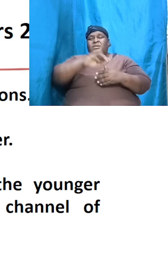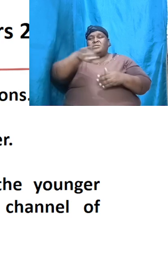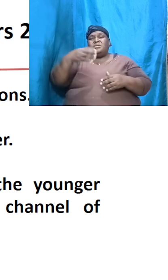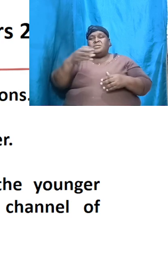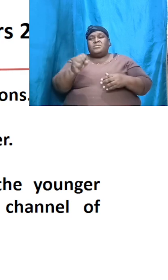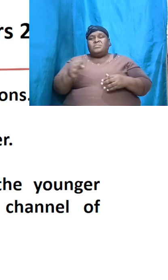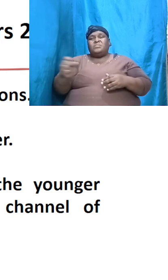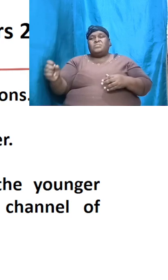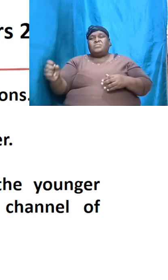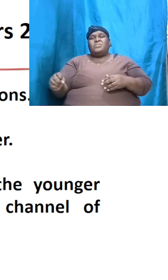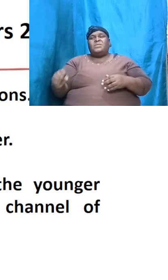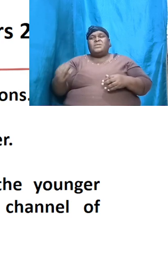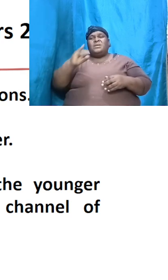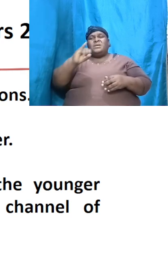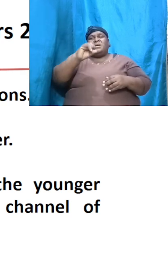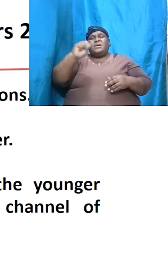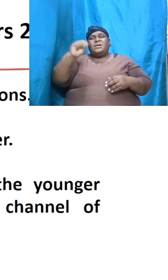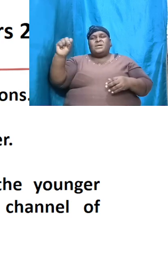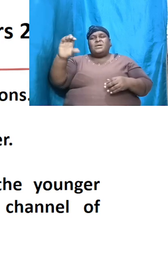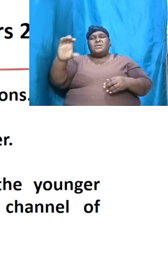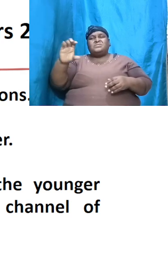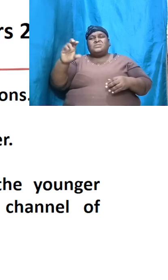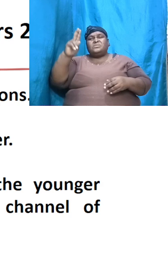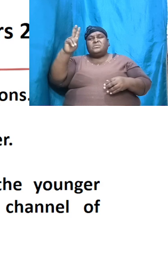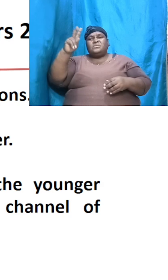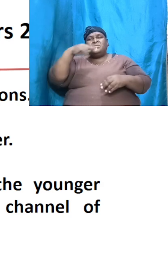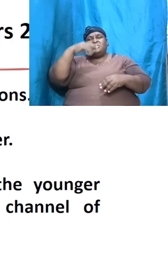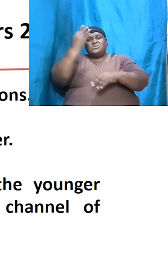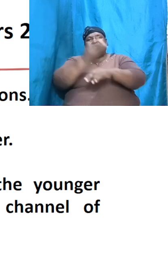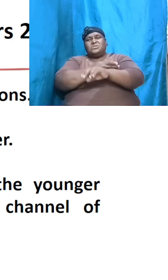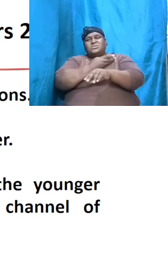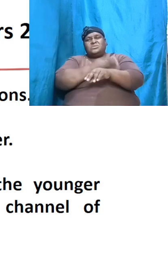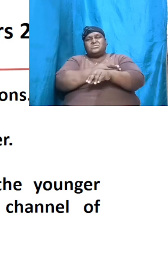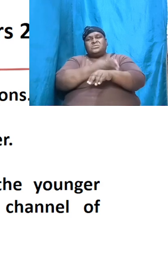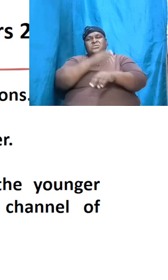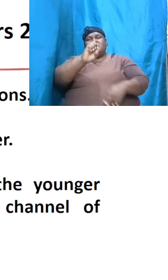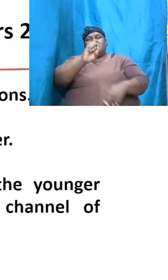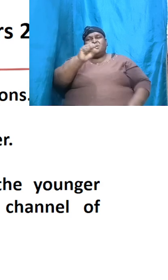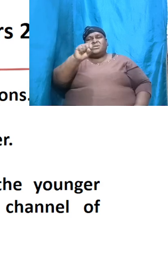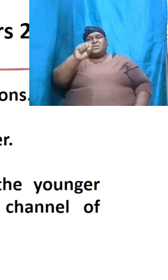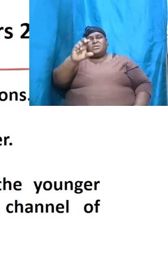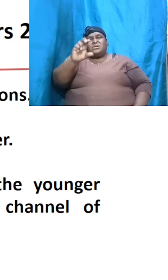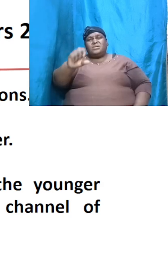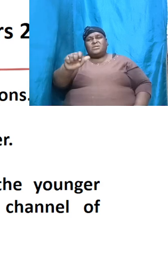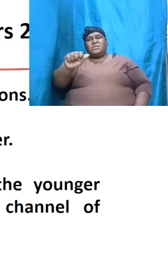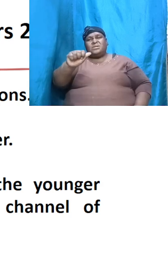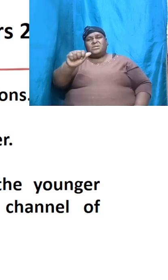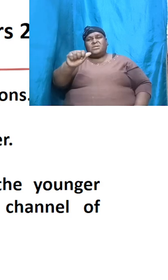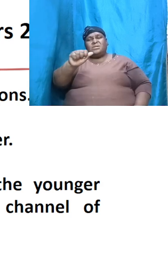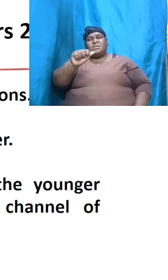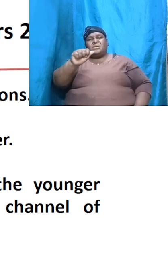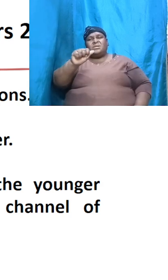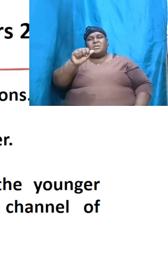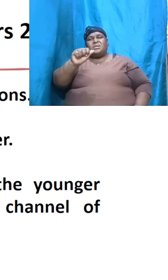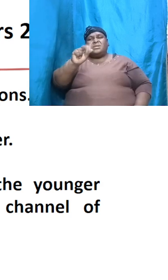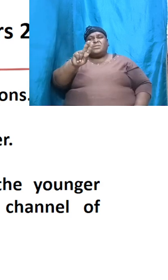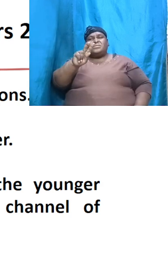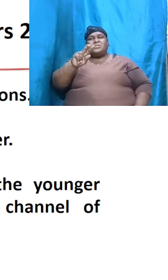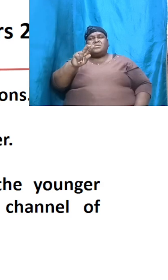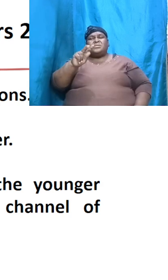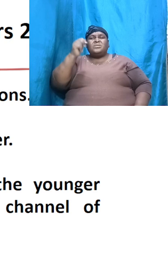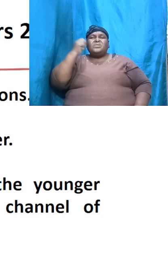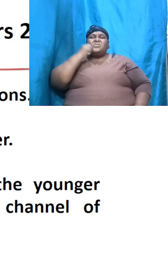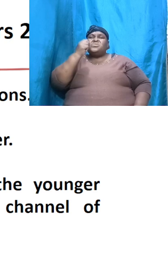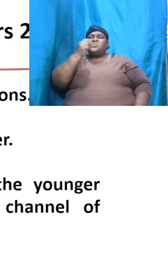sons Esau was the elder of the twin brothers and so although Jacob